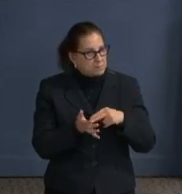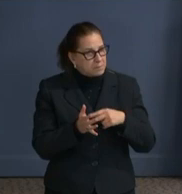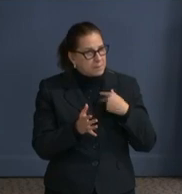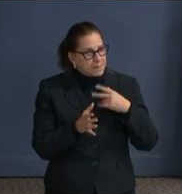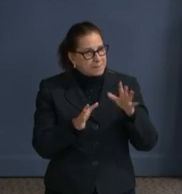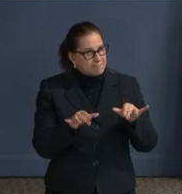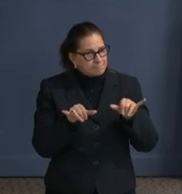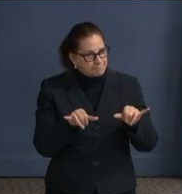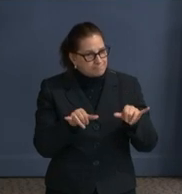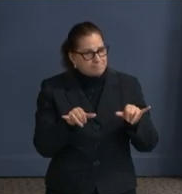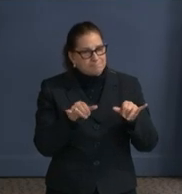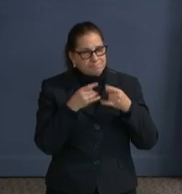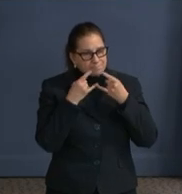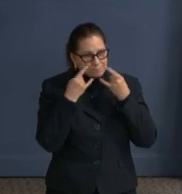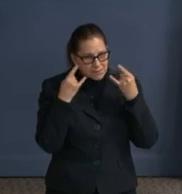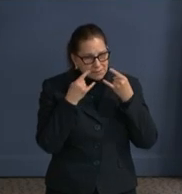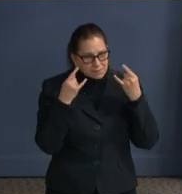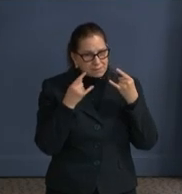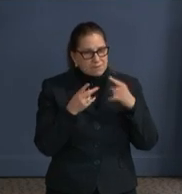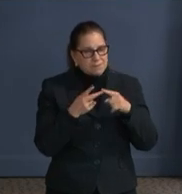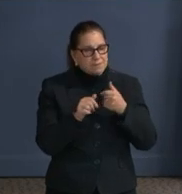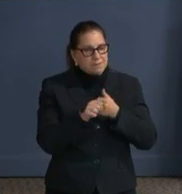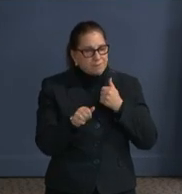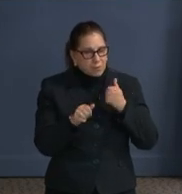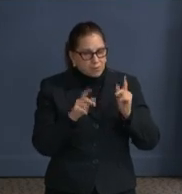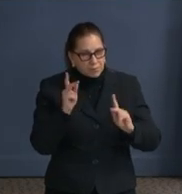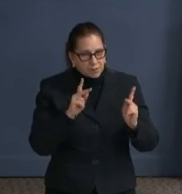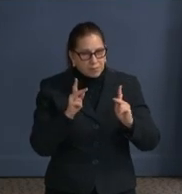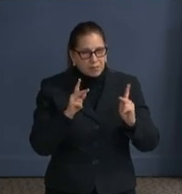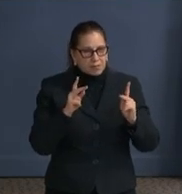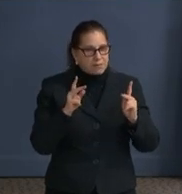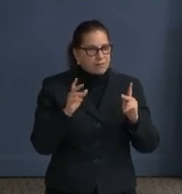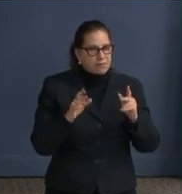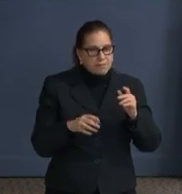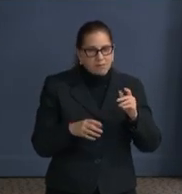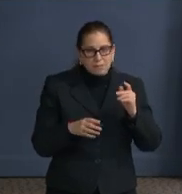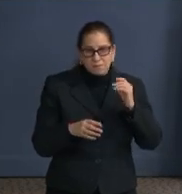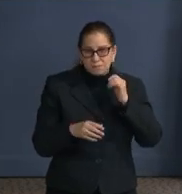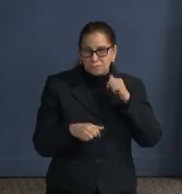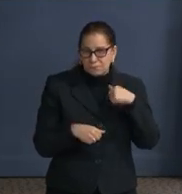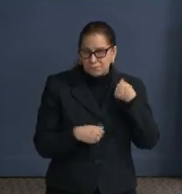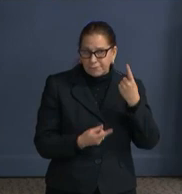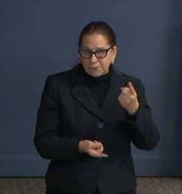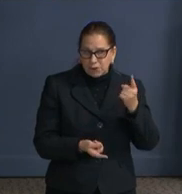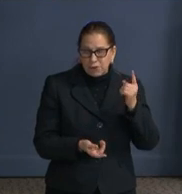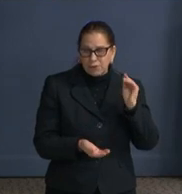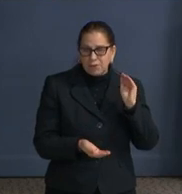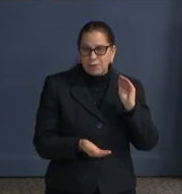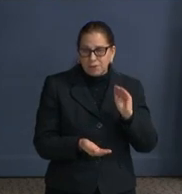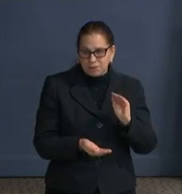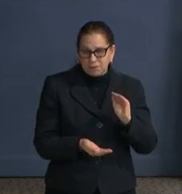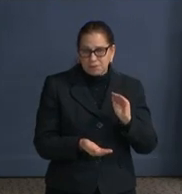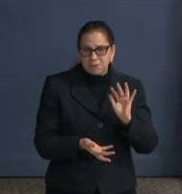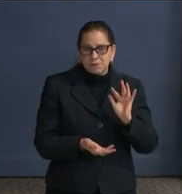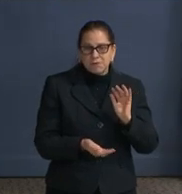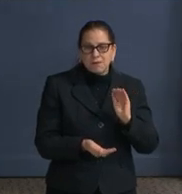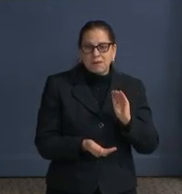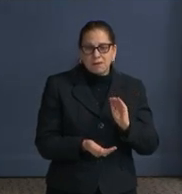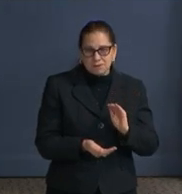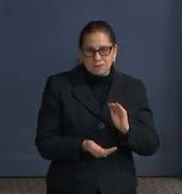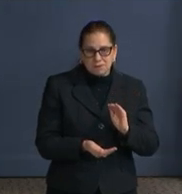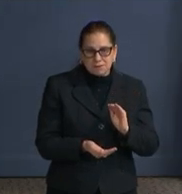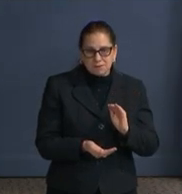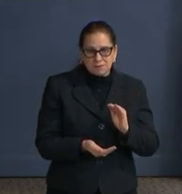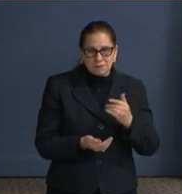distance, continue to avoid large gatherings until we get those daily case rates even lower. And again, we need to be aggressive with our vaccination